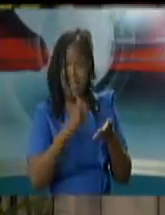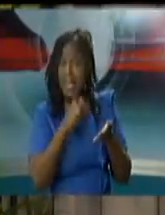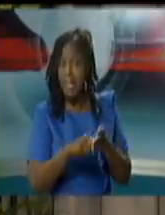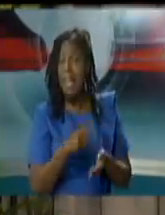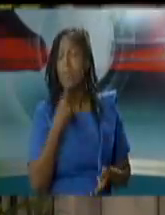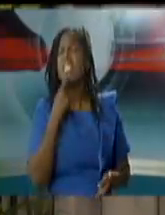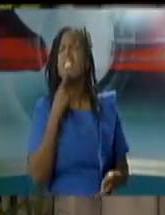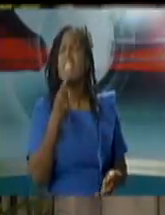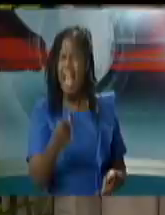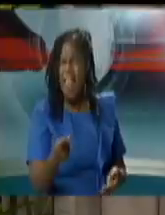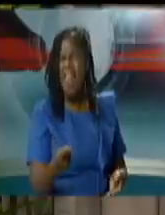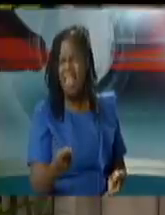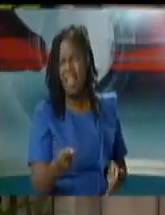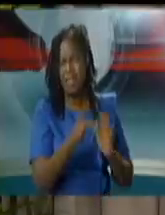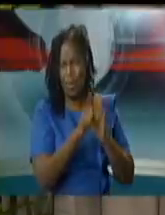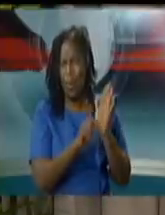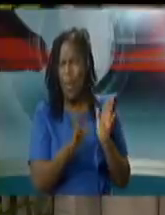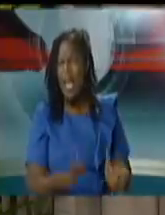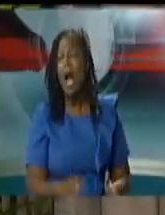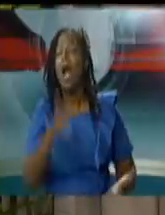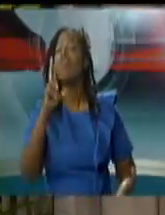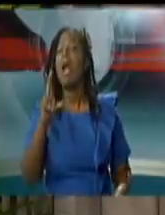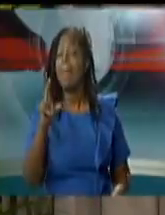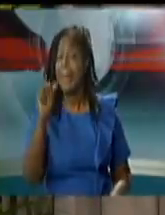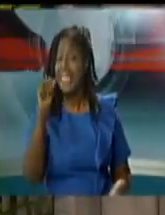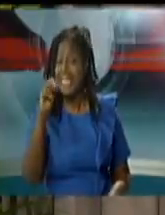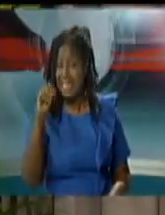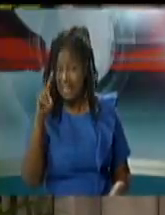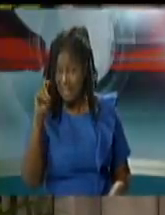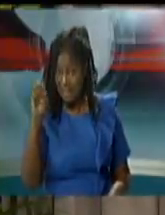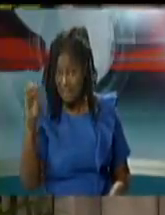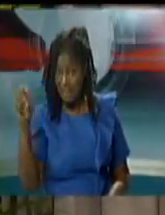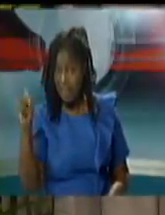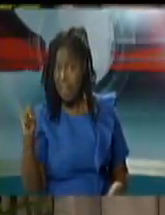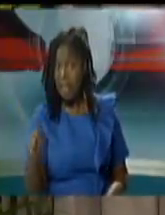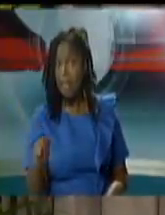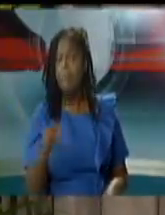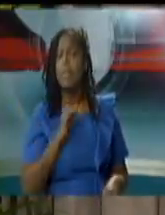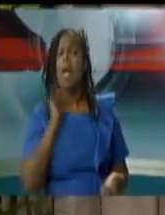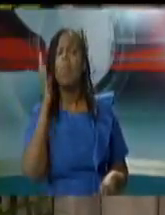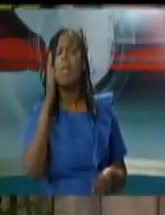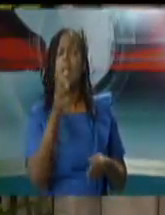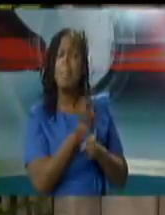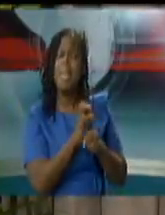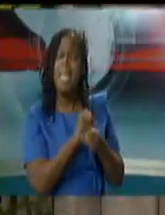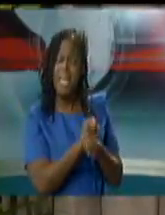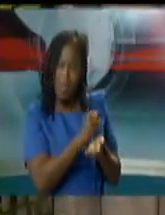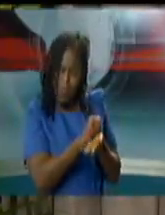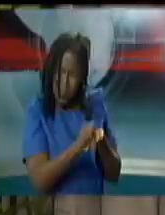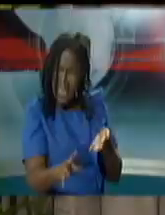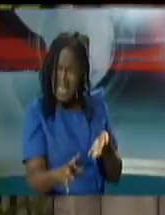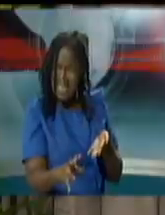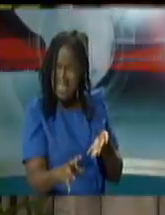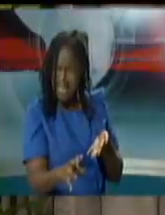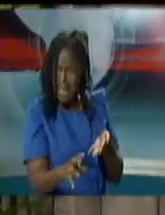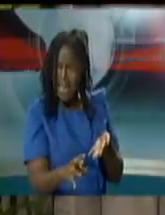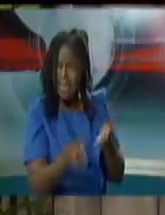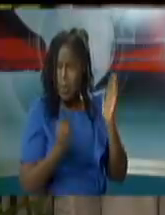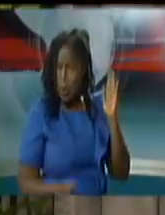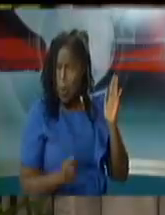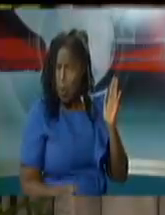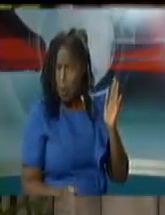that we reserve the right to make a wasted cost order against him so this was a very carefully drafted letter